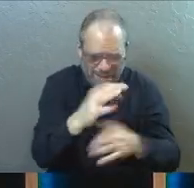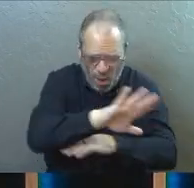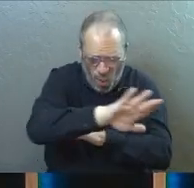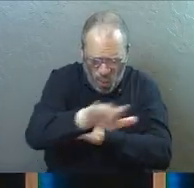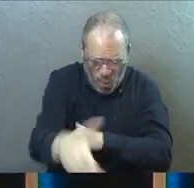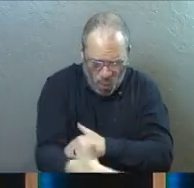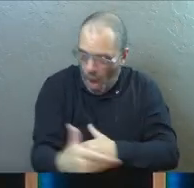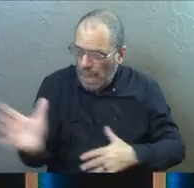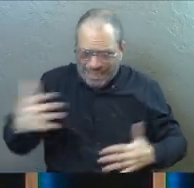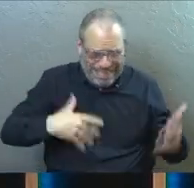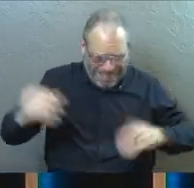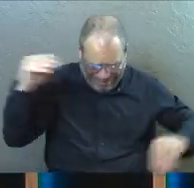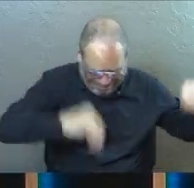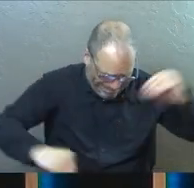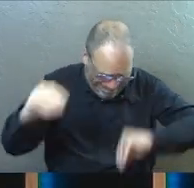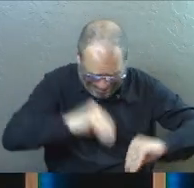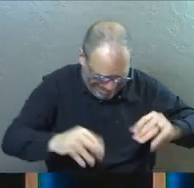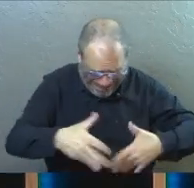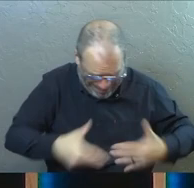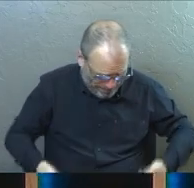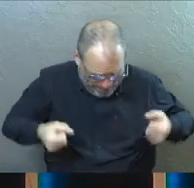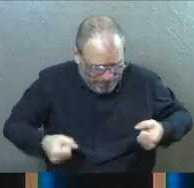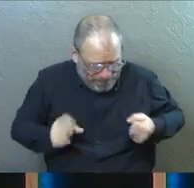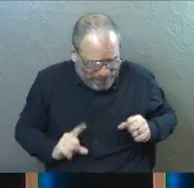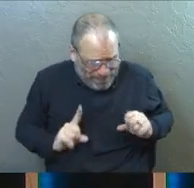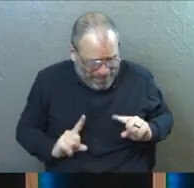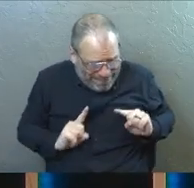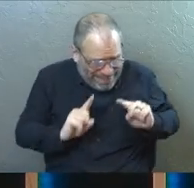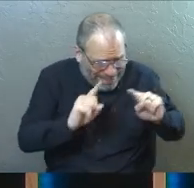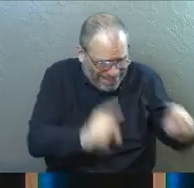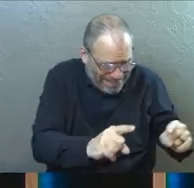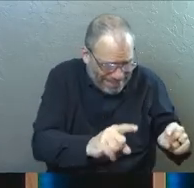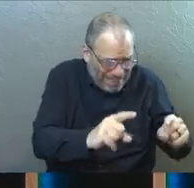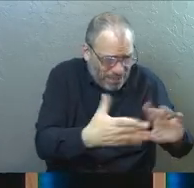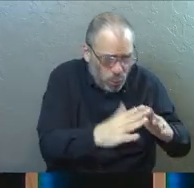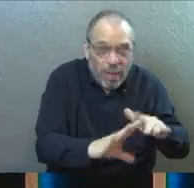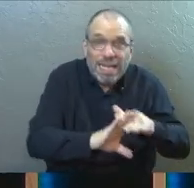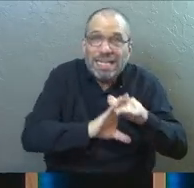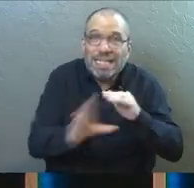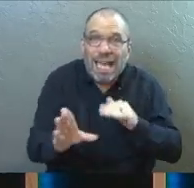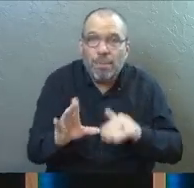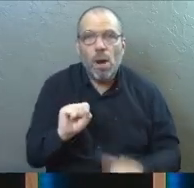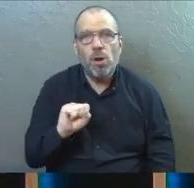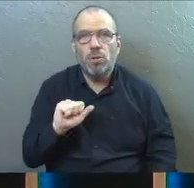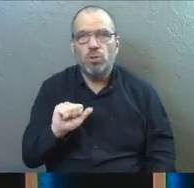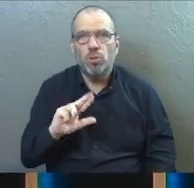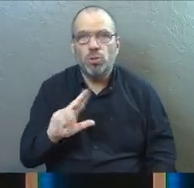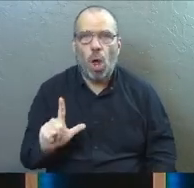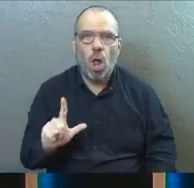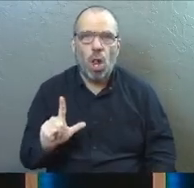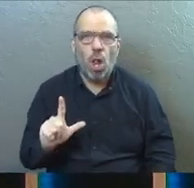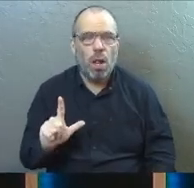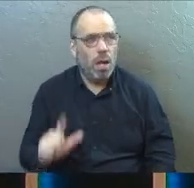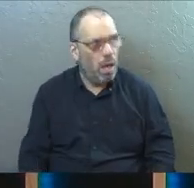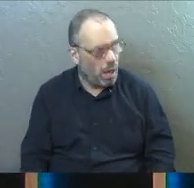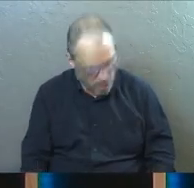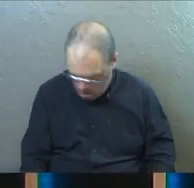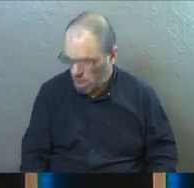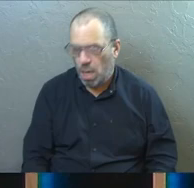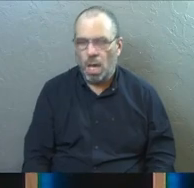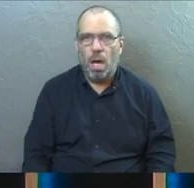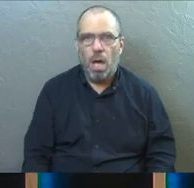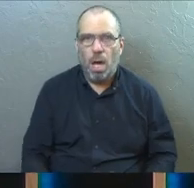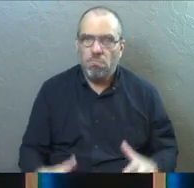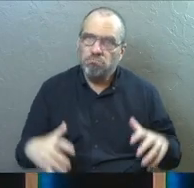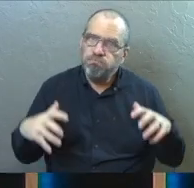of the night packing up their stuff and going over to the next town in order to escape Saul. I mean, this is massive.